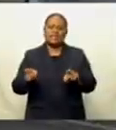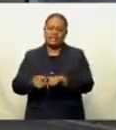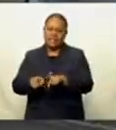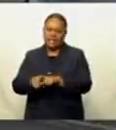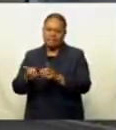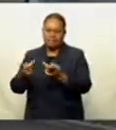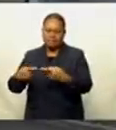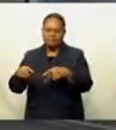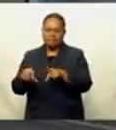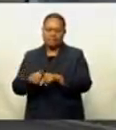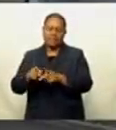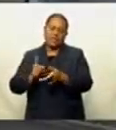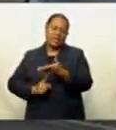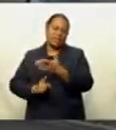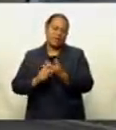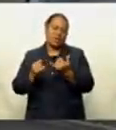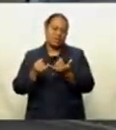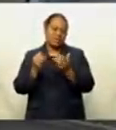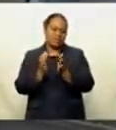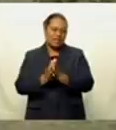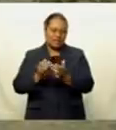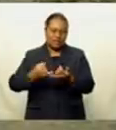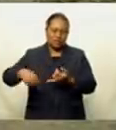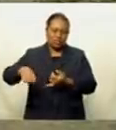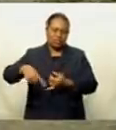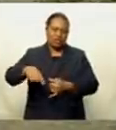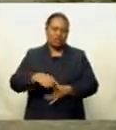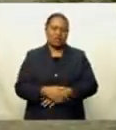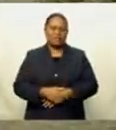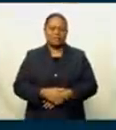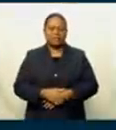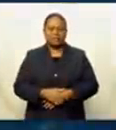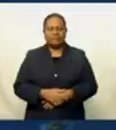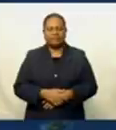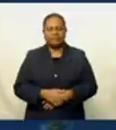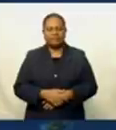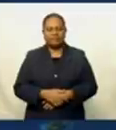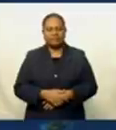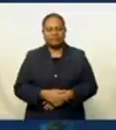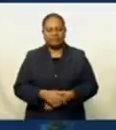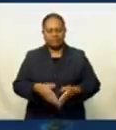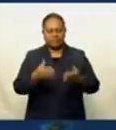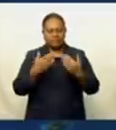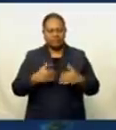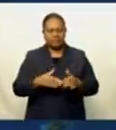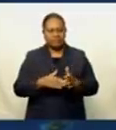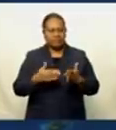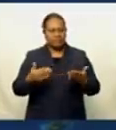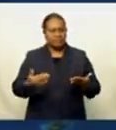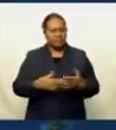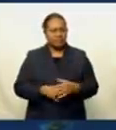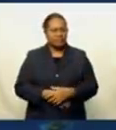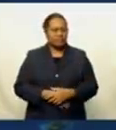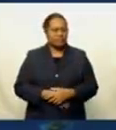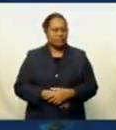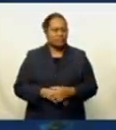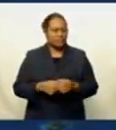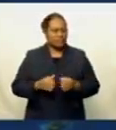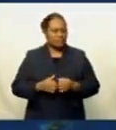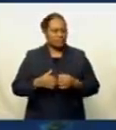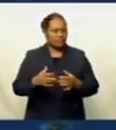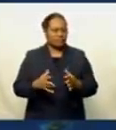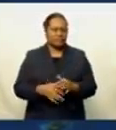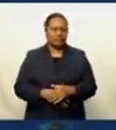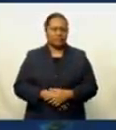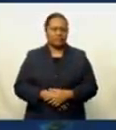in Suva from Sunday. However, a location is yet to be identified. And then they'll start to pull down